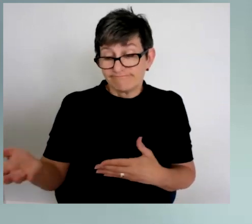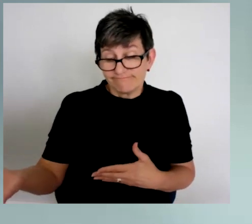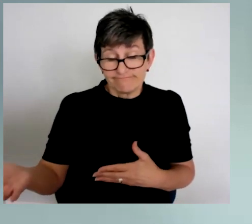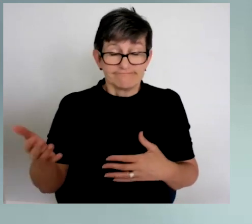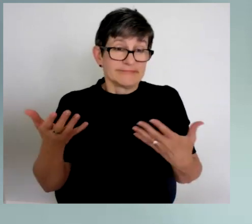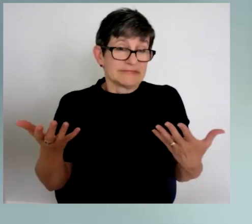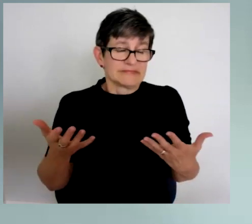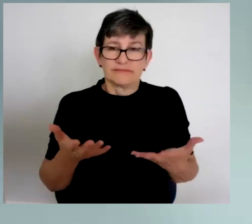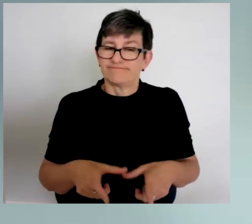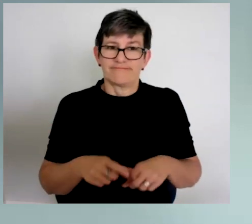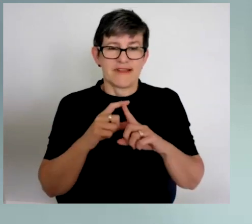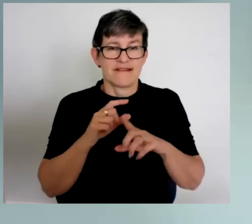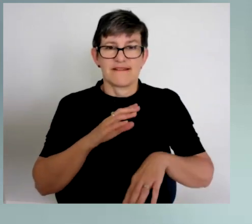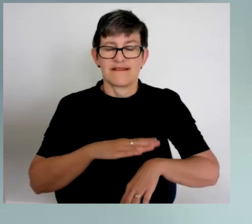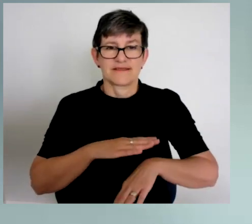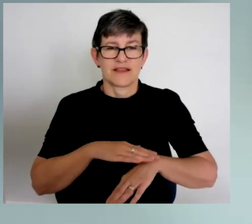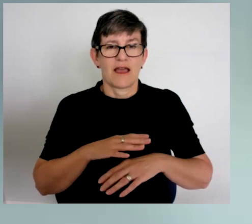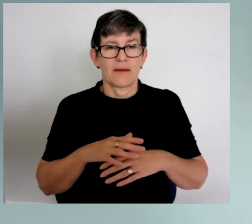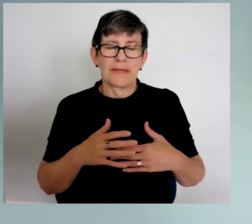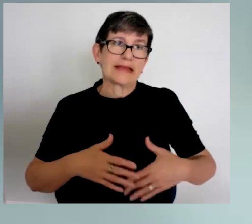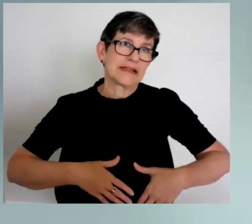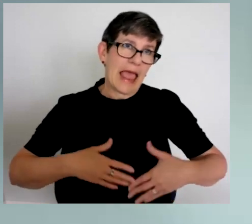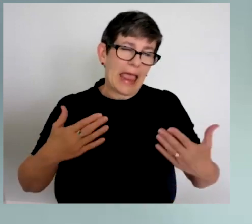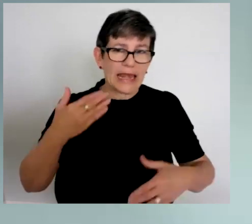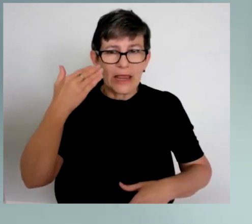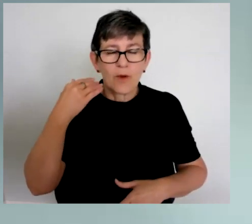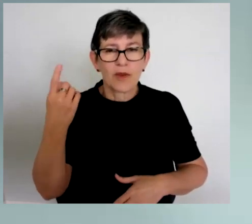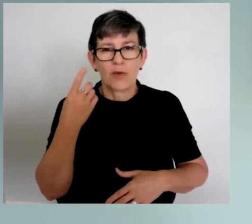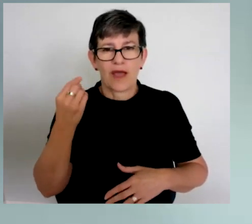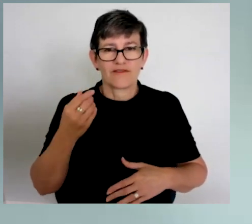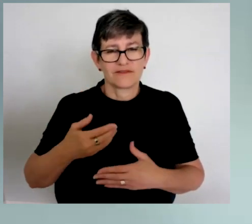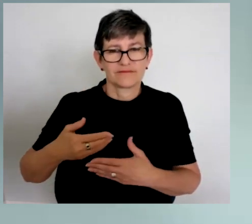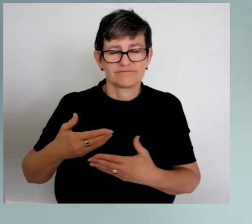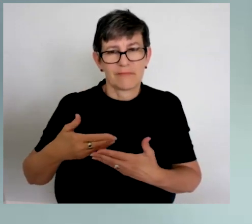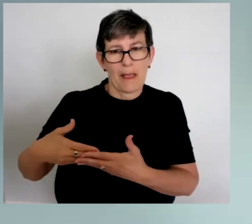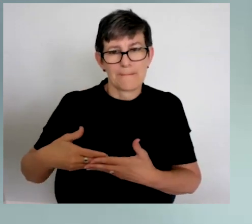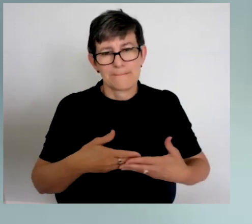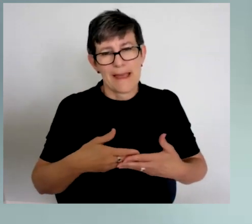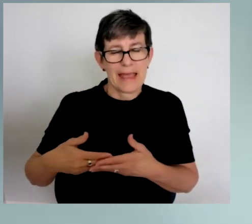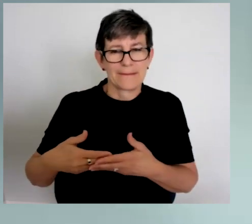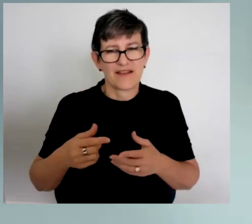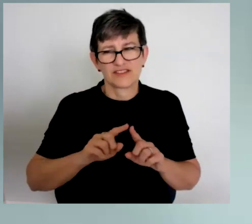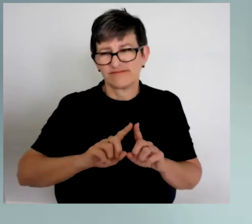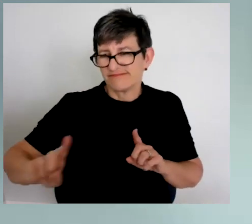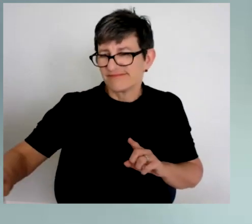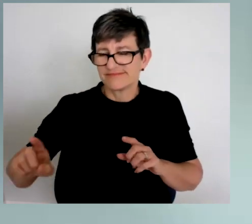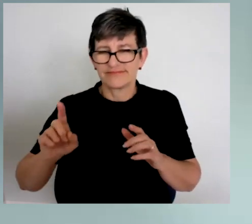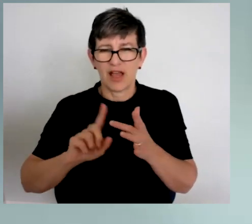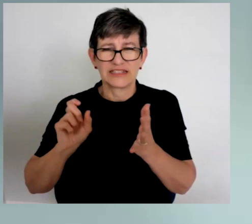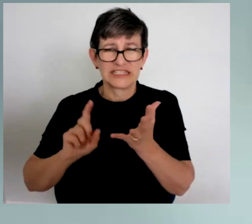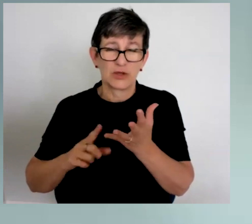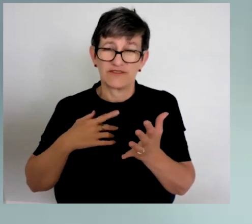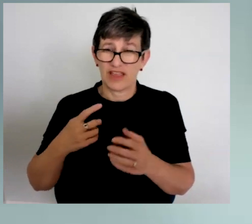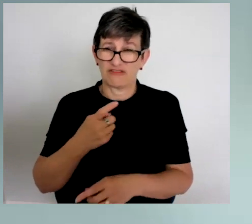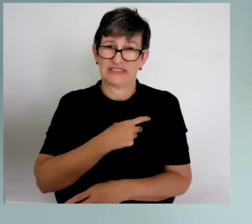environment, apart from the fact that anyone who has a child has had a child in a neonatal intensive care unit will tell you it's